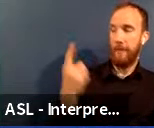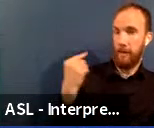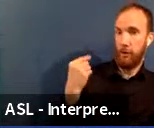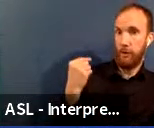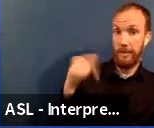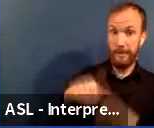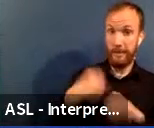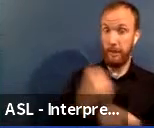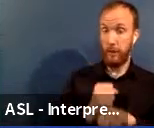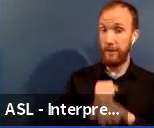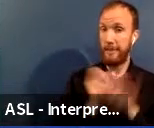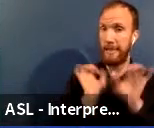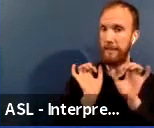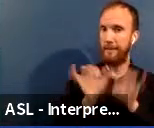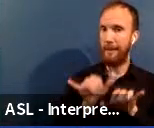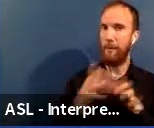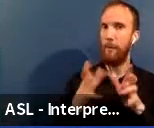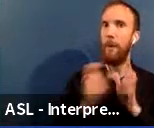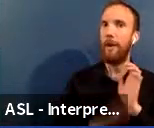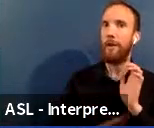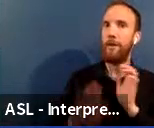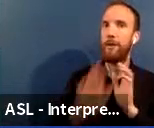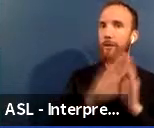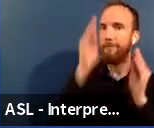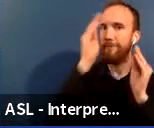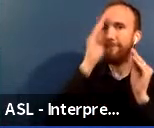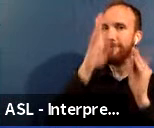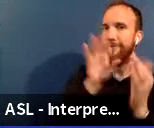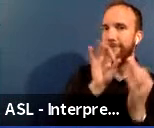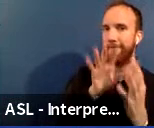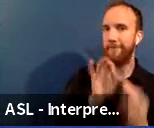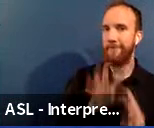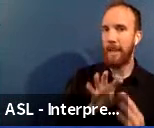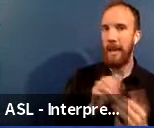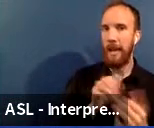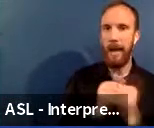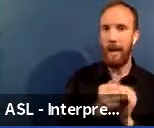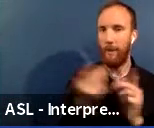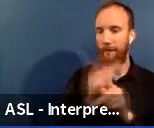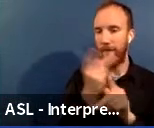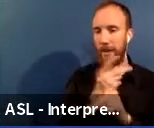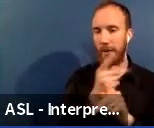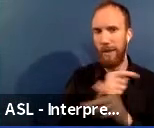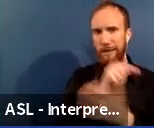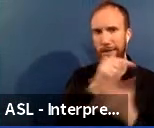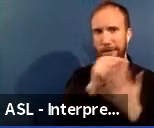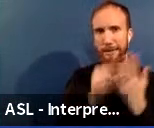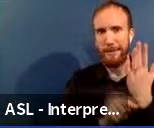via the survey on the budget categories to help us prioritize capital needs across the portfolio.